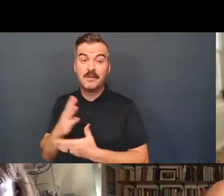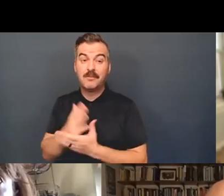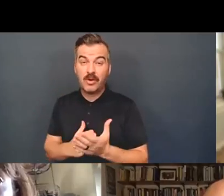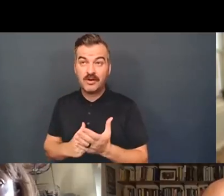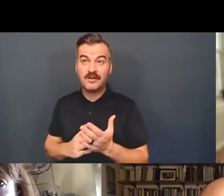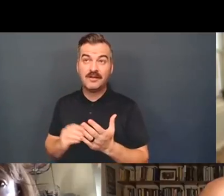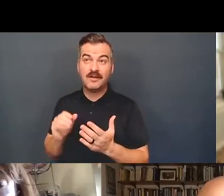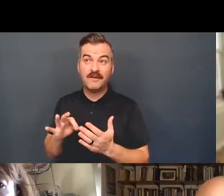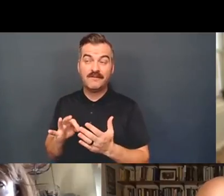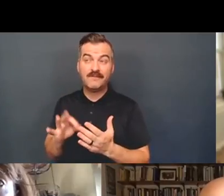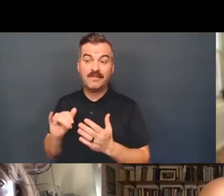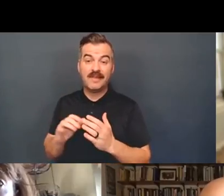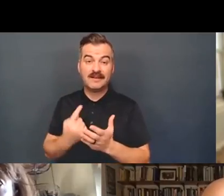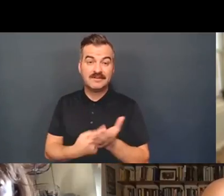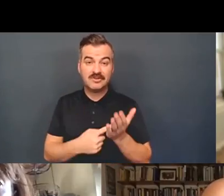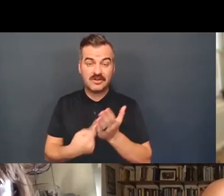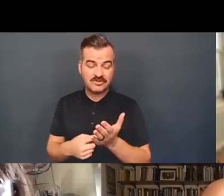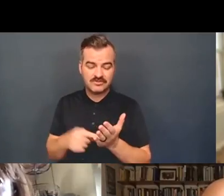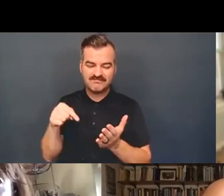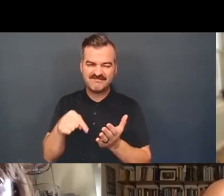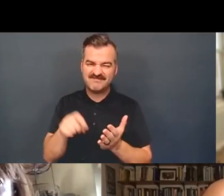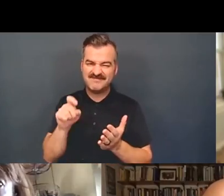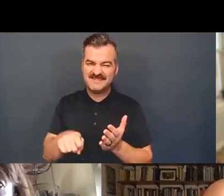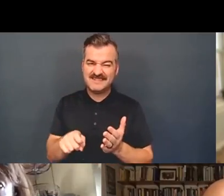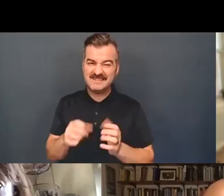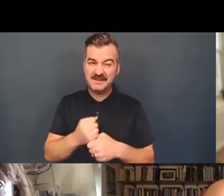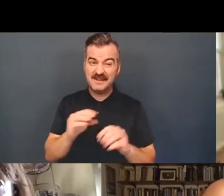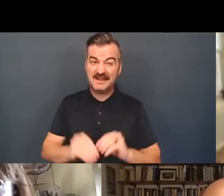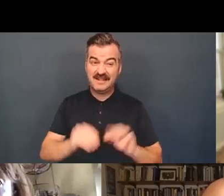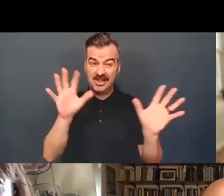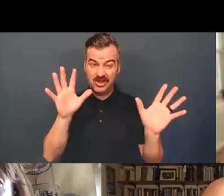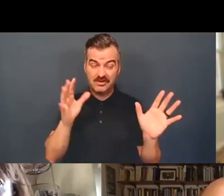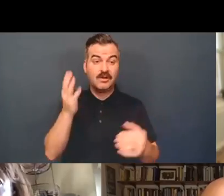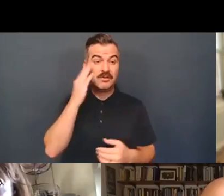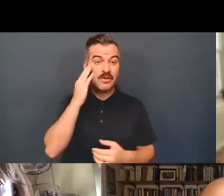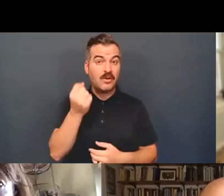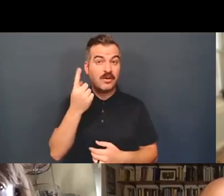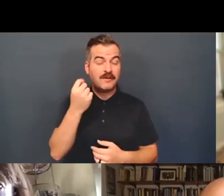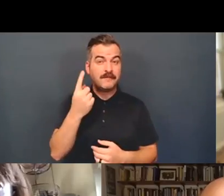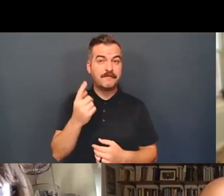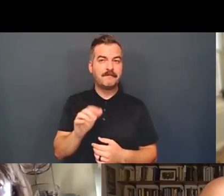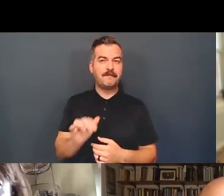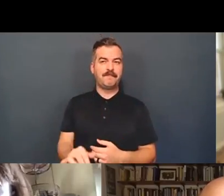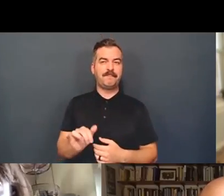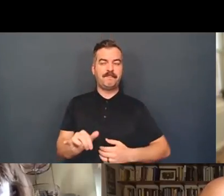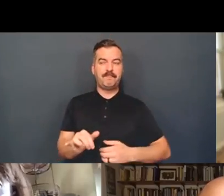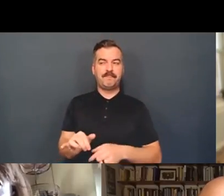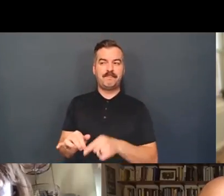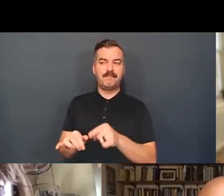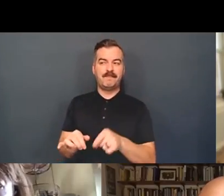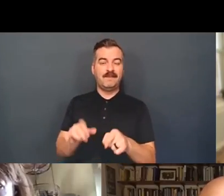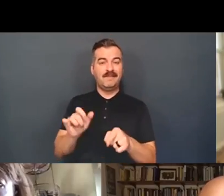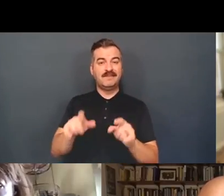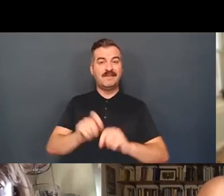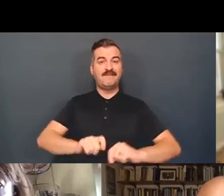part of the conversation has to be making it clear that even though it appears that this is a primarily virtual